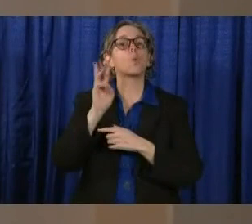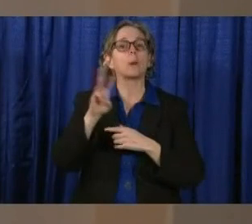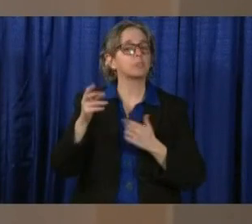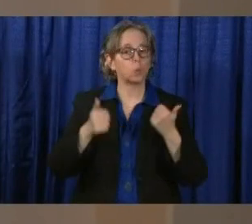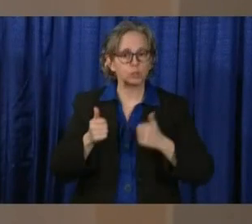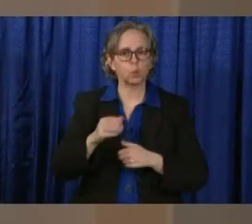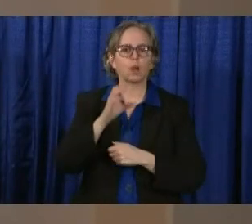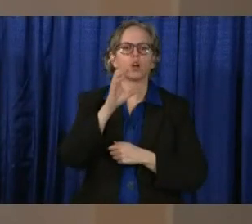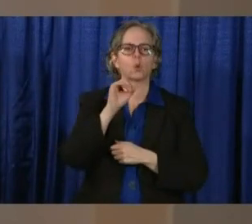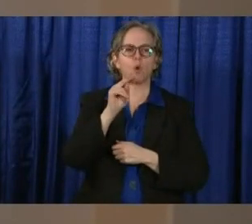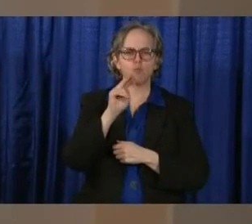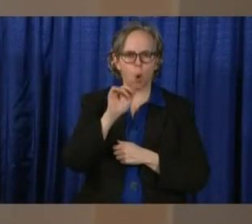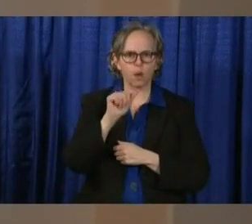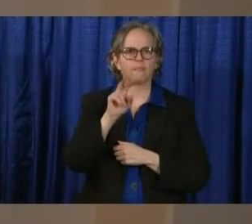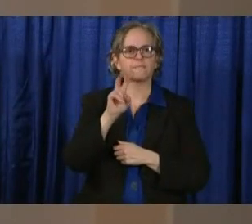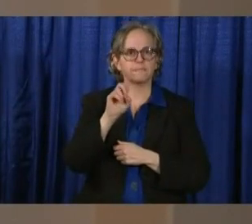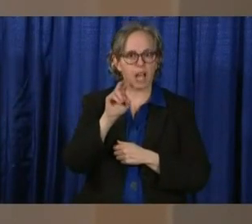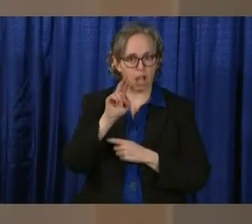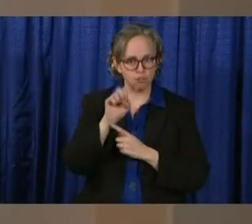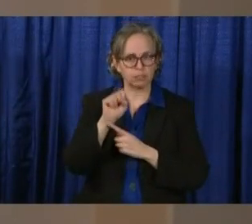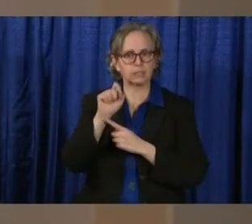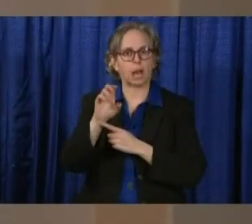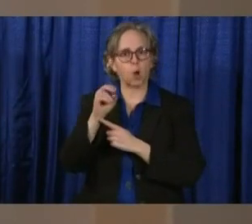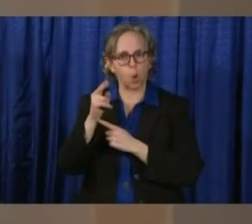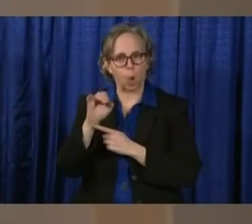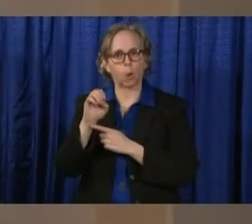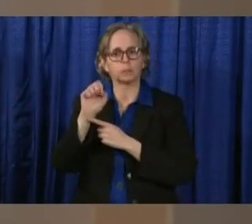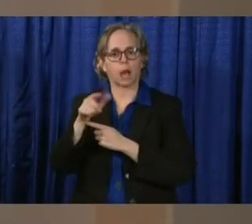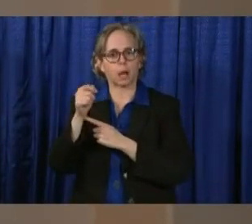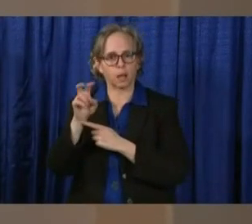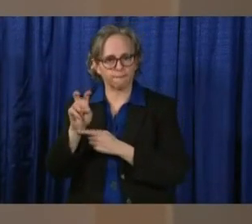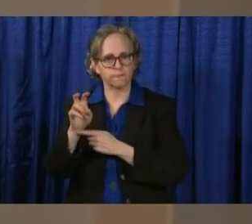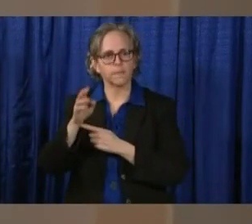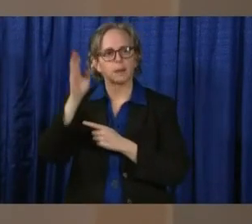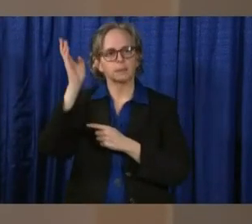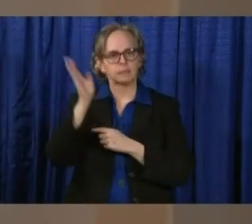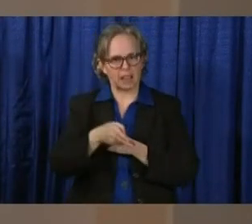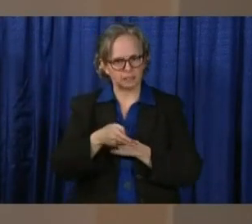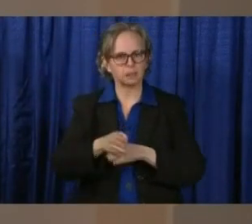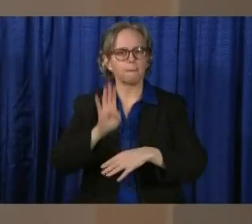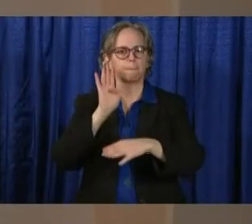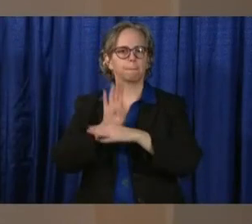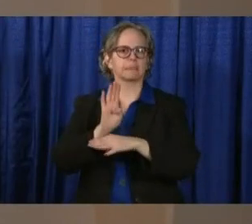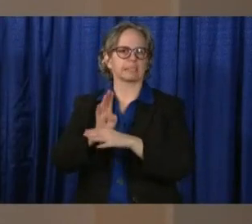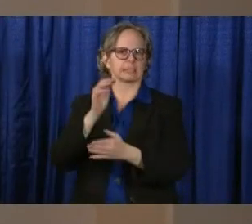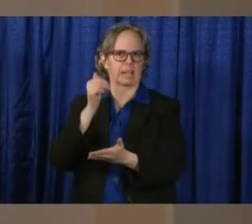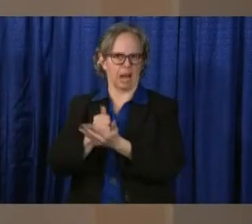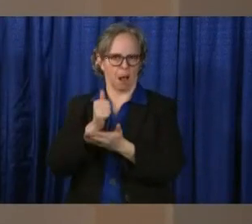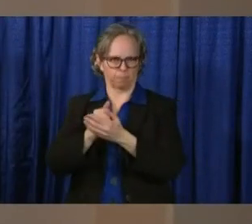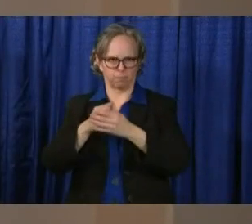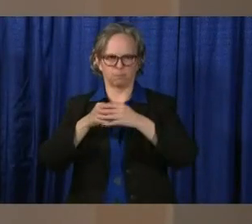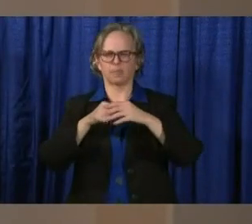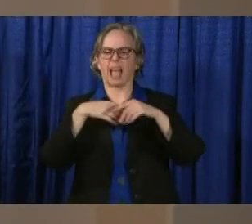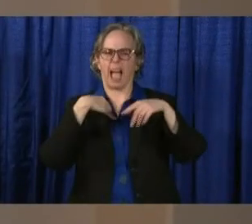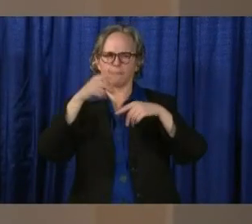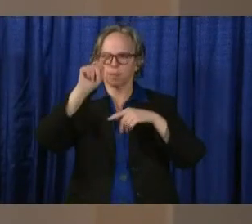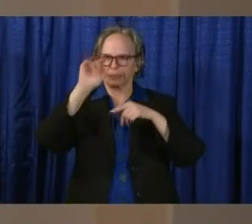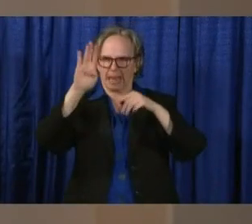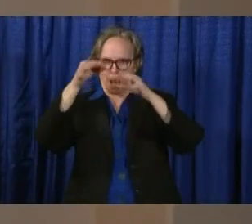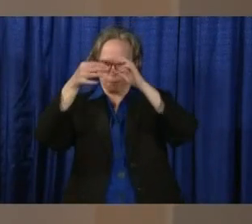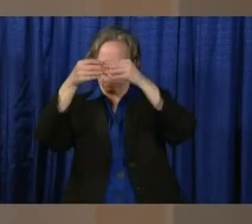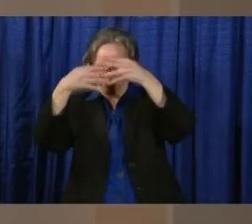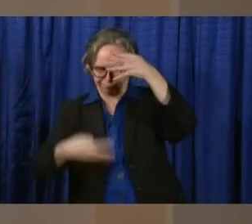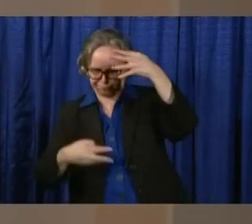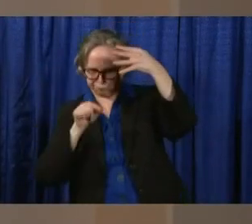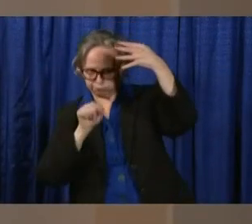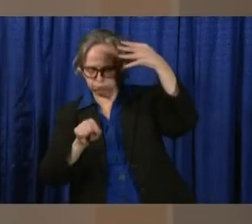file. That is, it's not up yet, but it will be hopefully momentarily as we work through this. And I